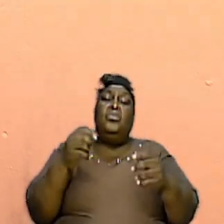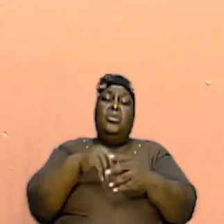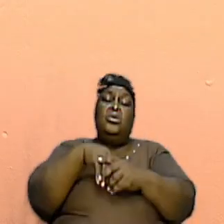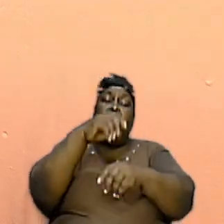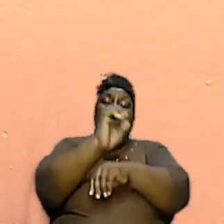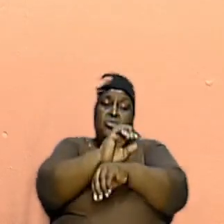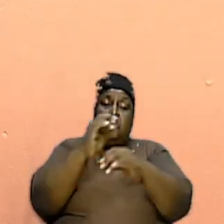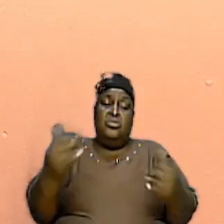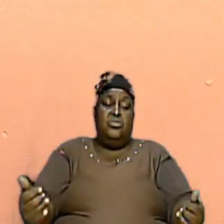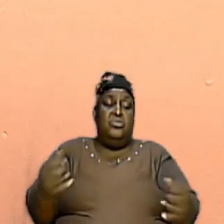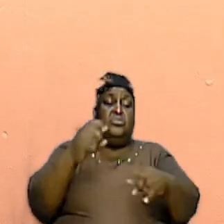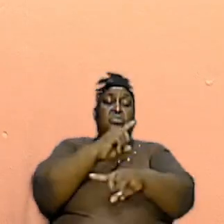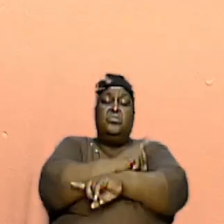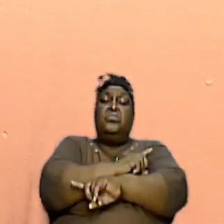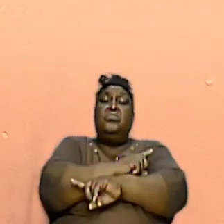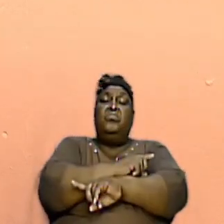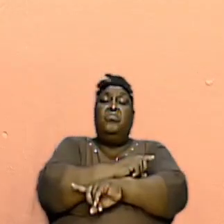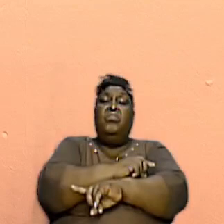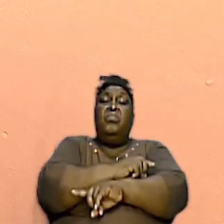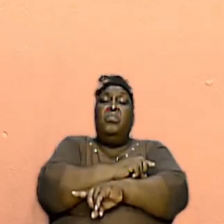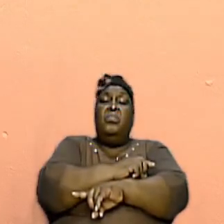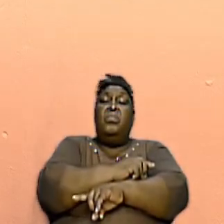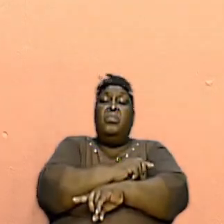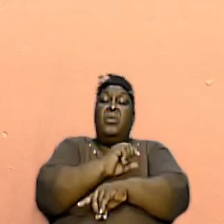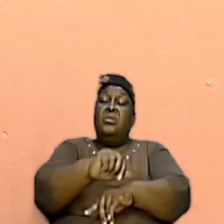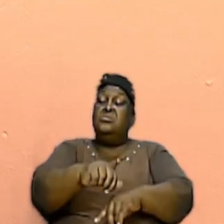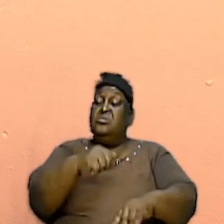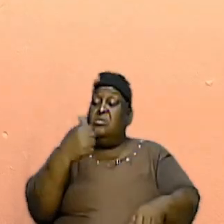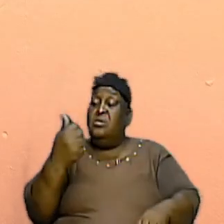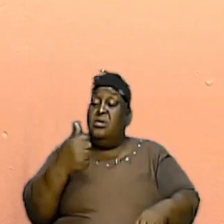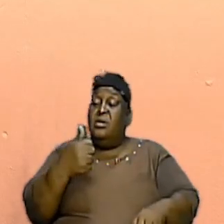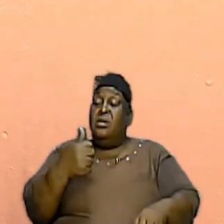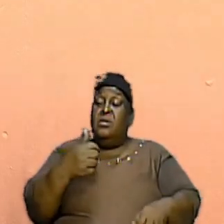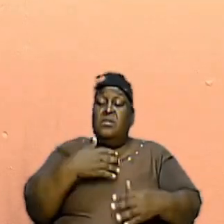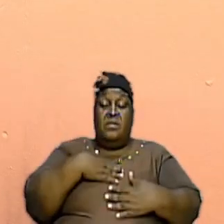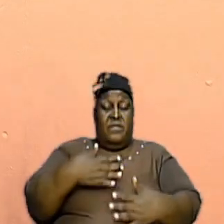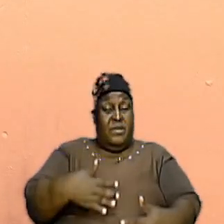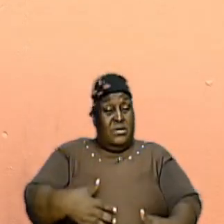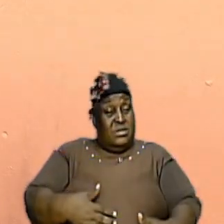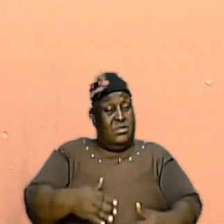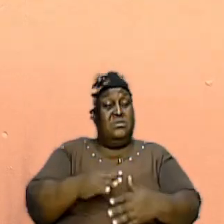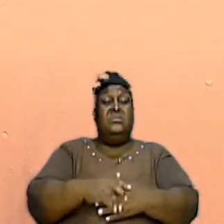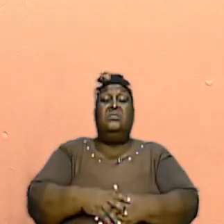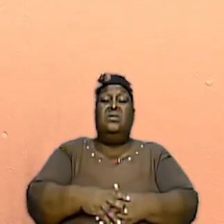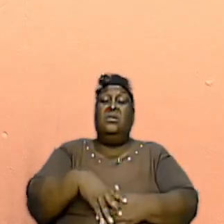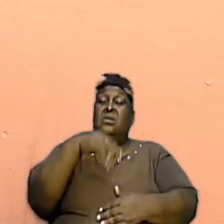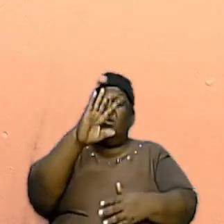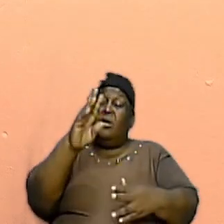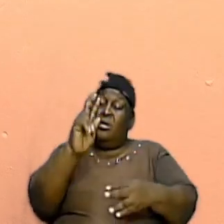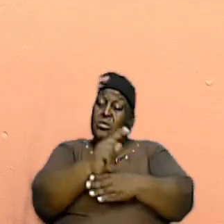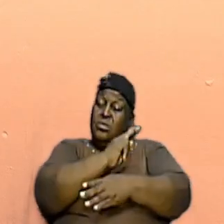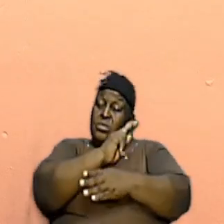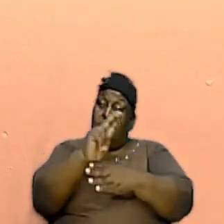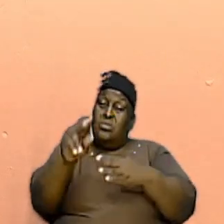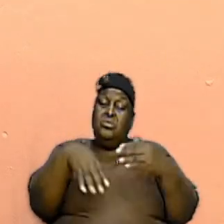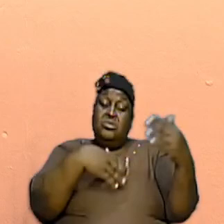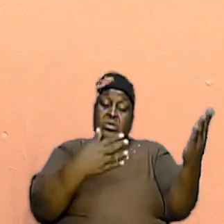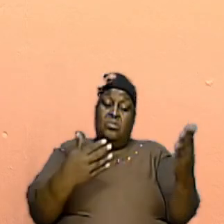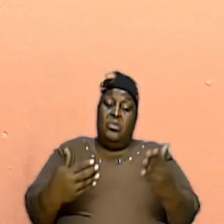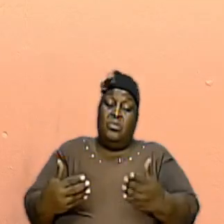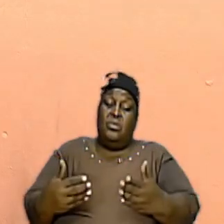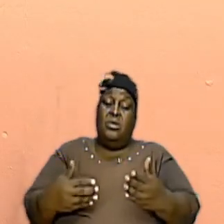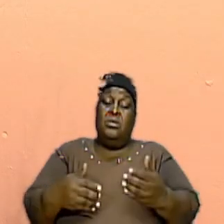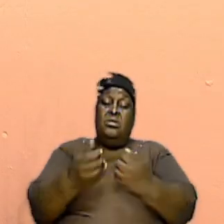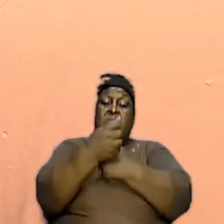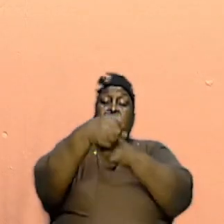because it is another vehicle that God is using, or that God has used, to bring about the